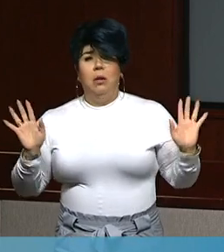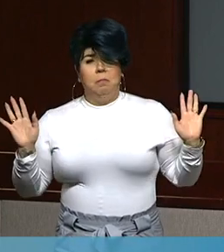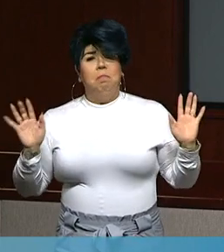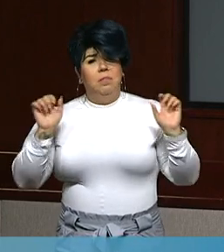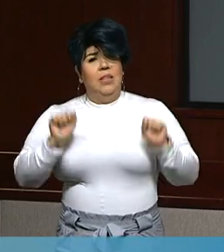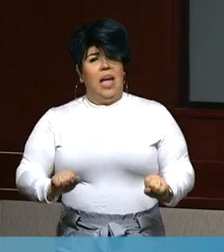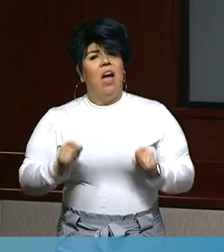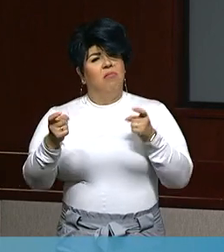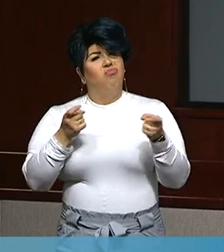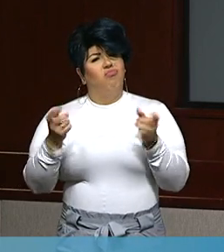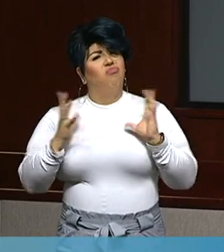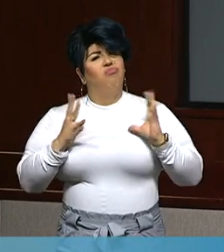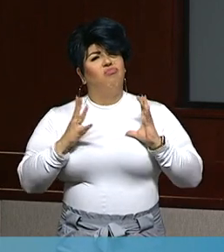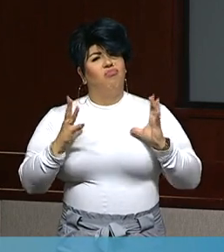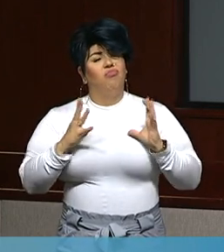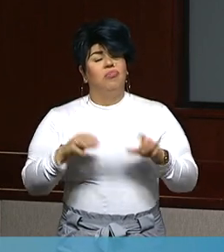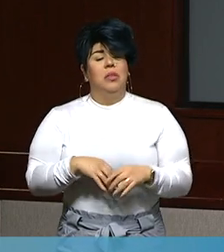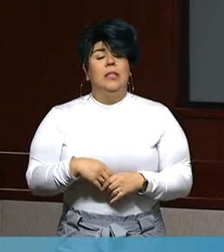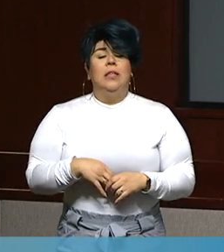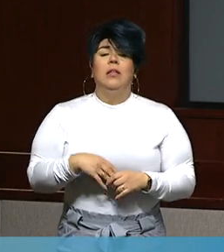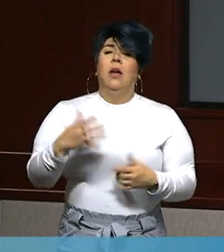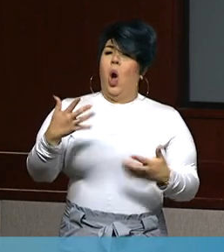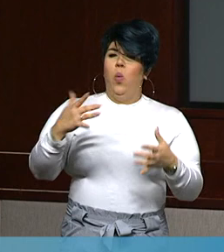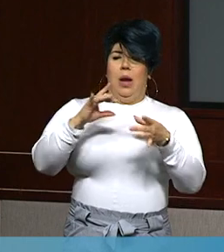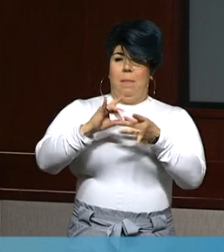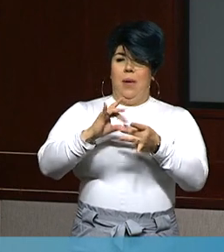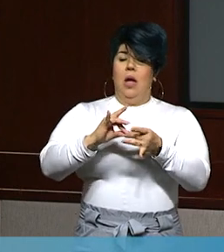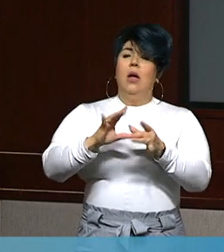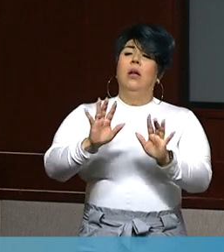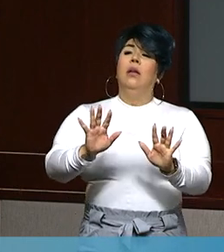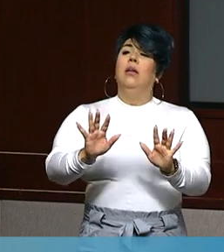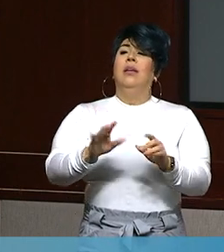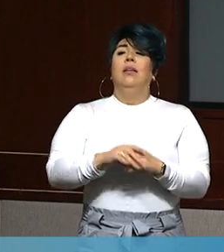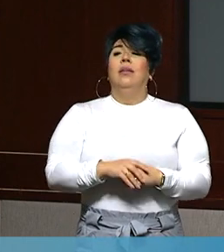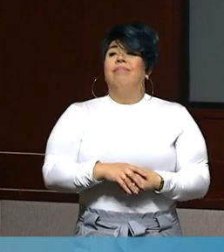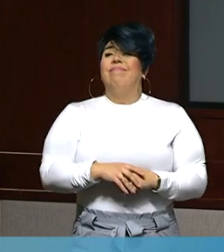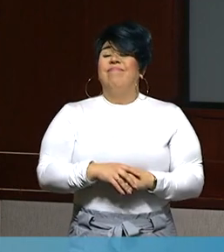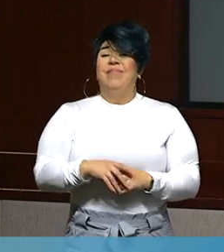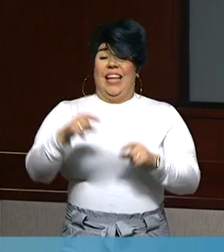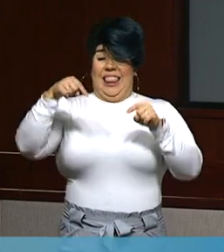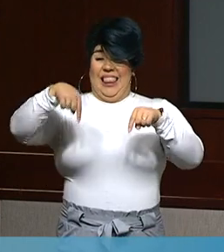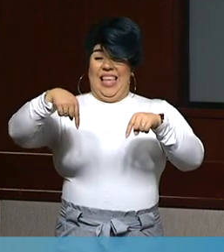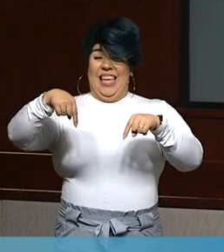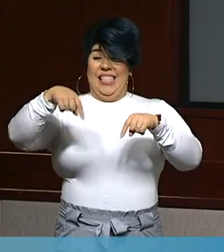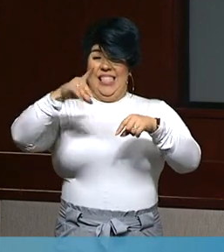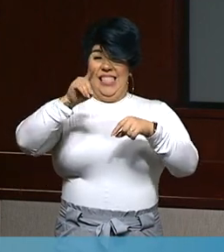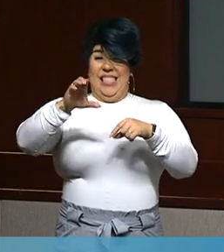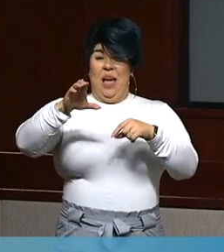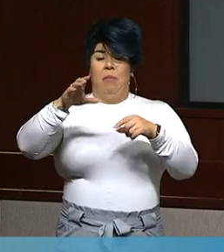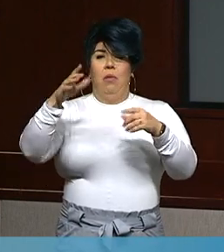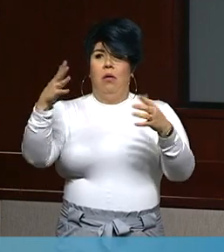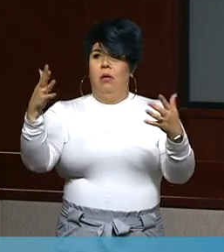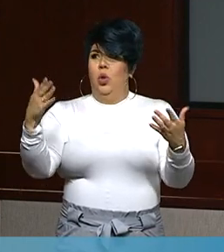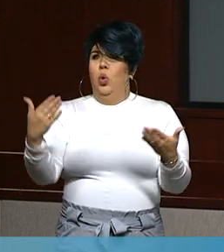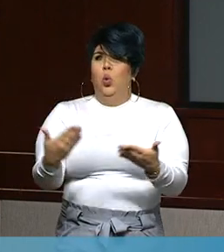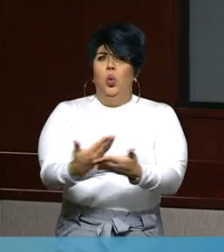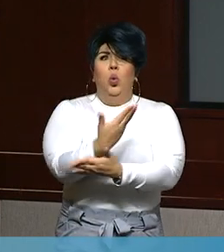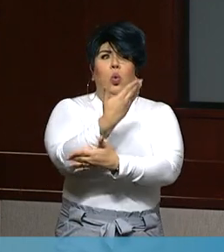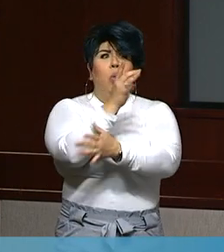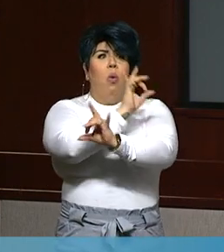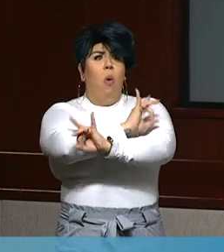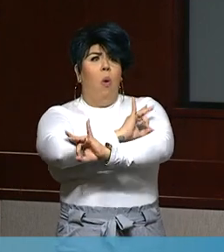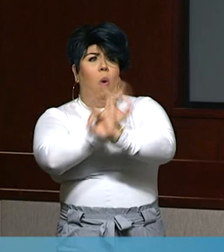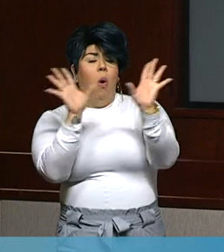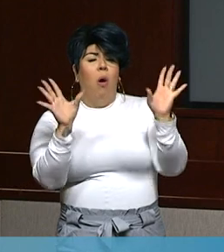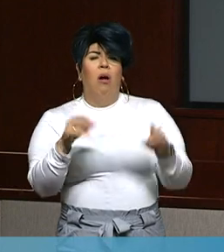this. As I mentioned, and I'll repeat it again, that you could have picked a random day in December over the last couple of years